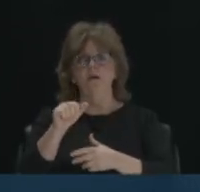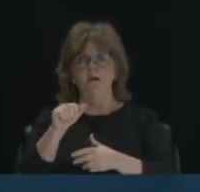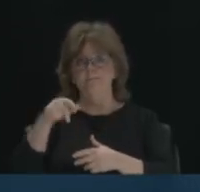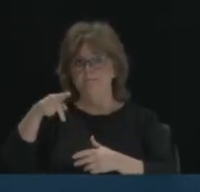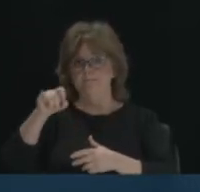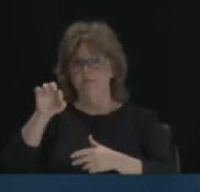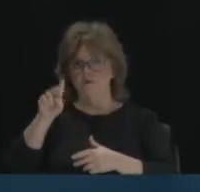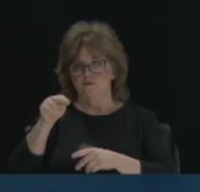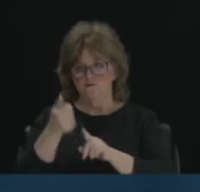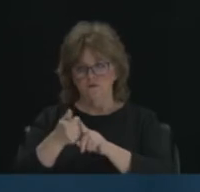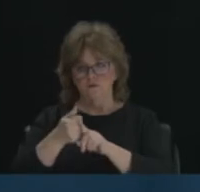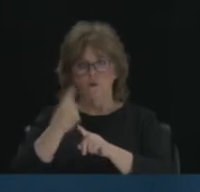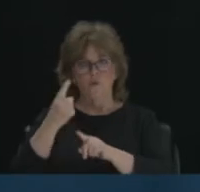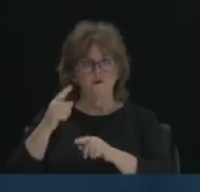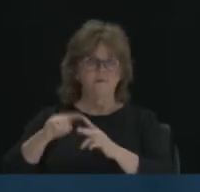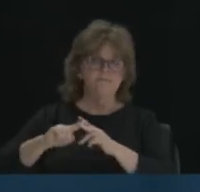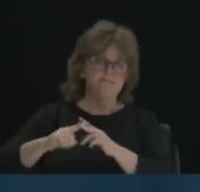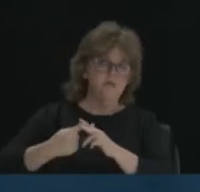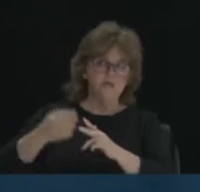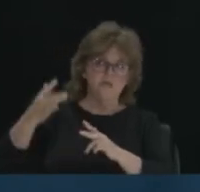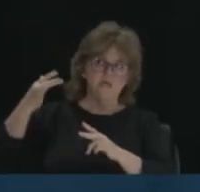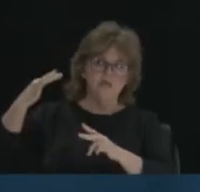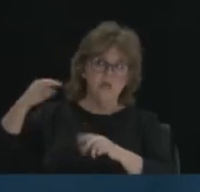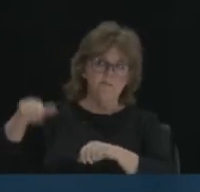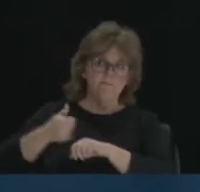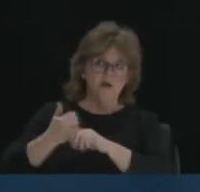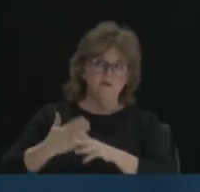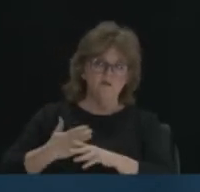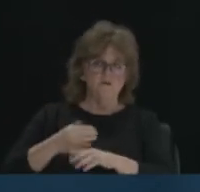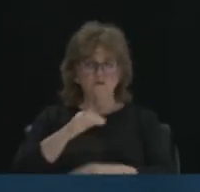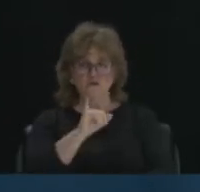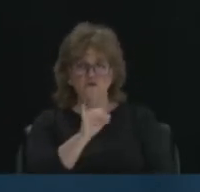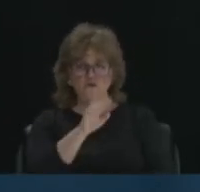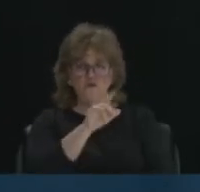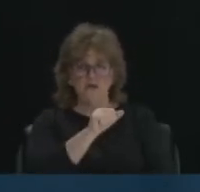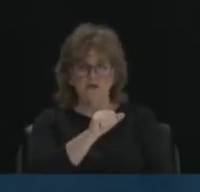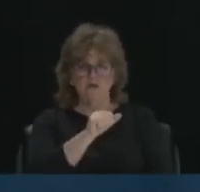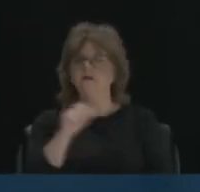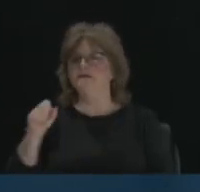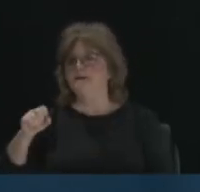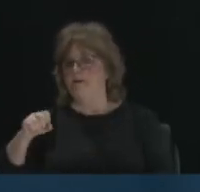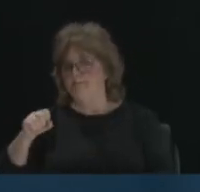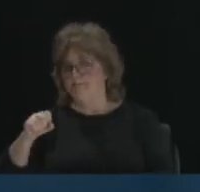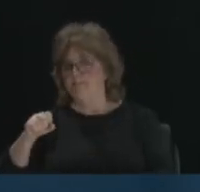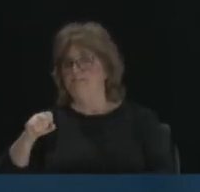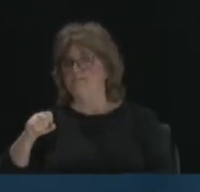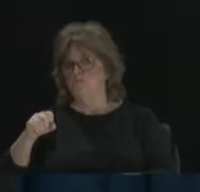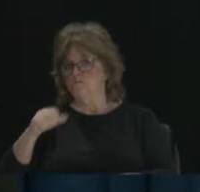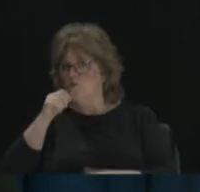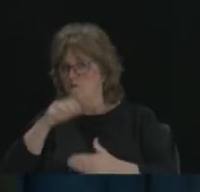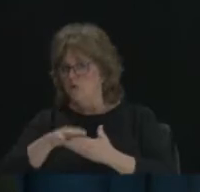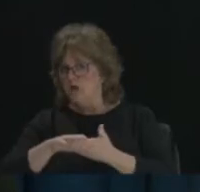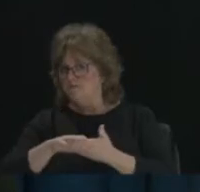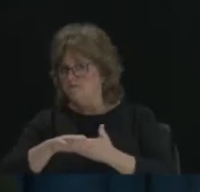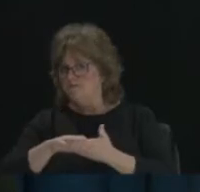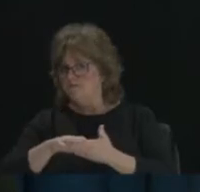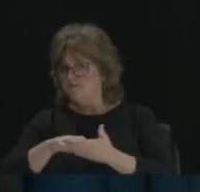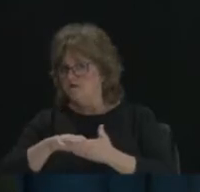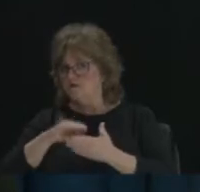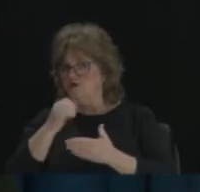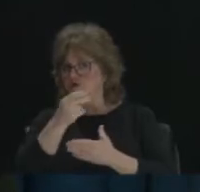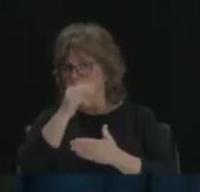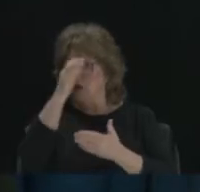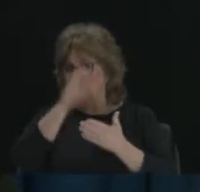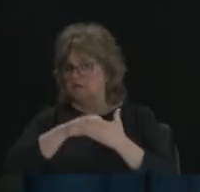original founders of the NAACP here. Julia Patterson. That's right. Is that right? Okay. So that's the spouse of John Patterson?